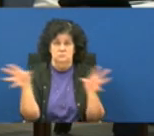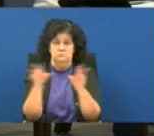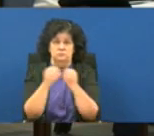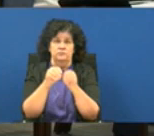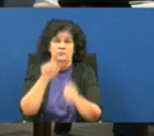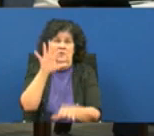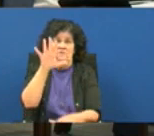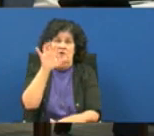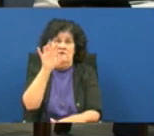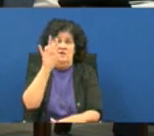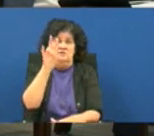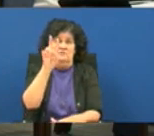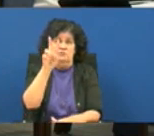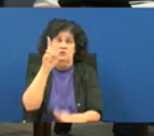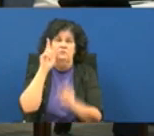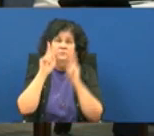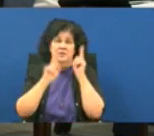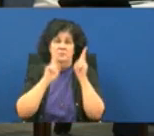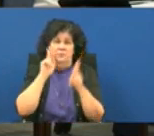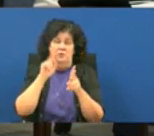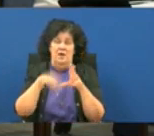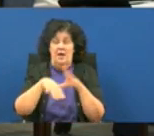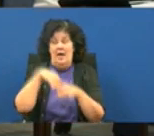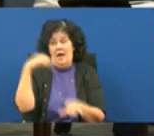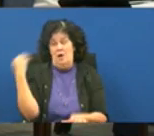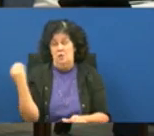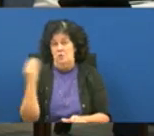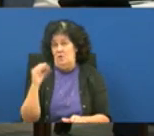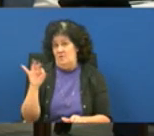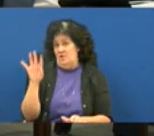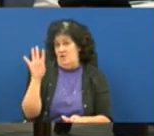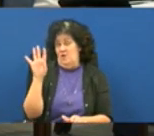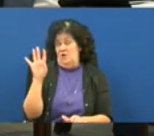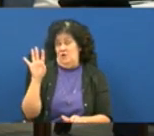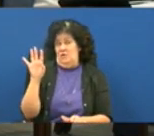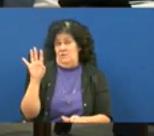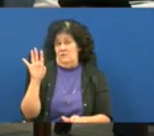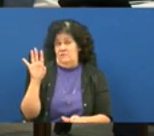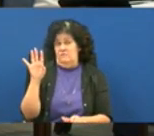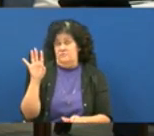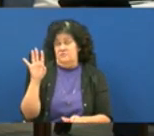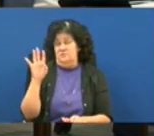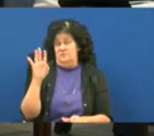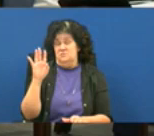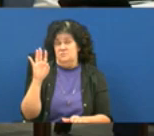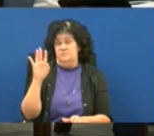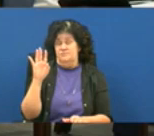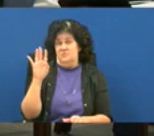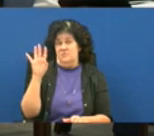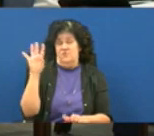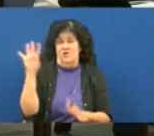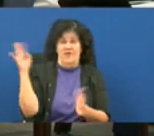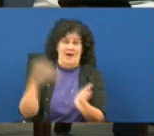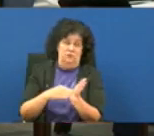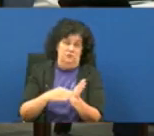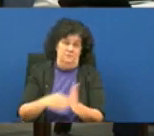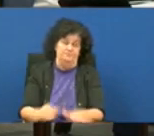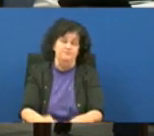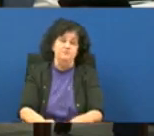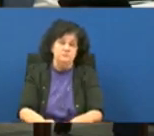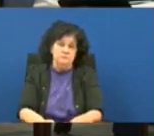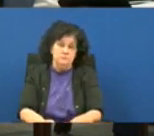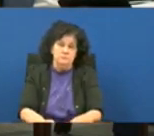572 individuals out of the four thousand three hundred and seventy four okay since the facility's open all right